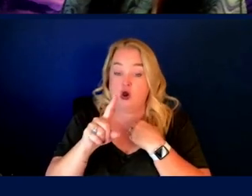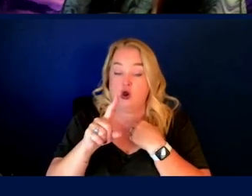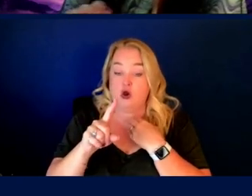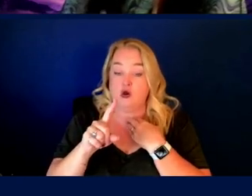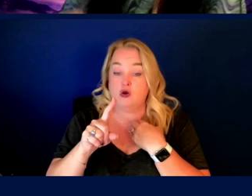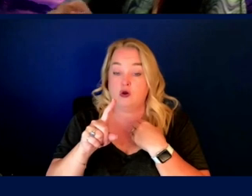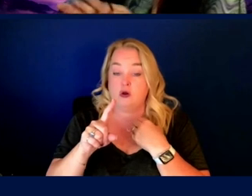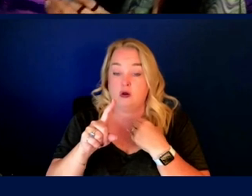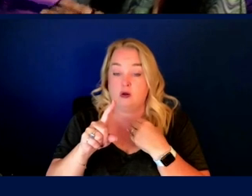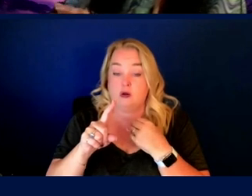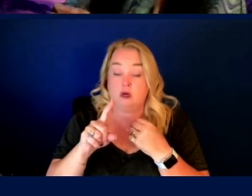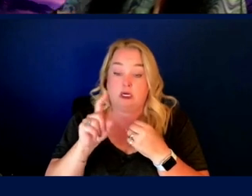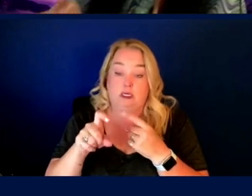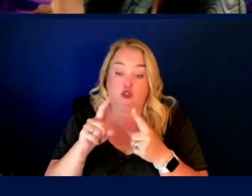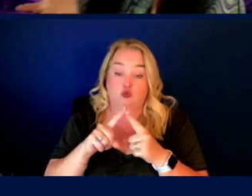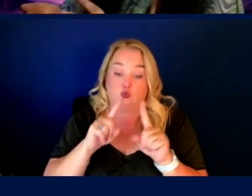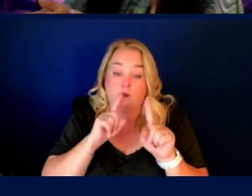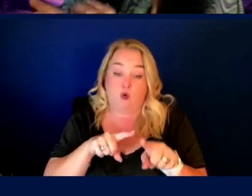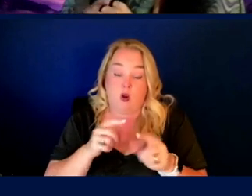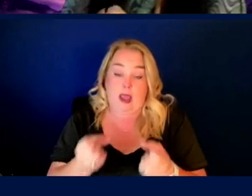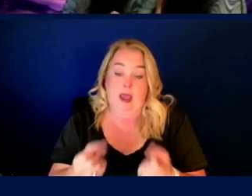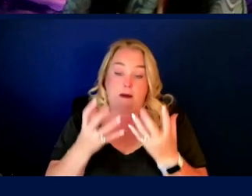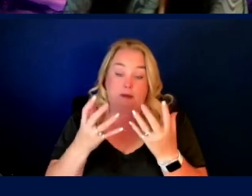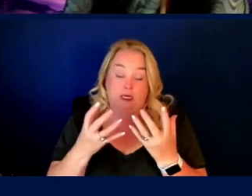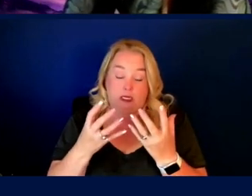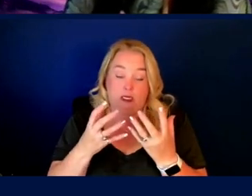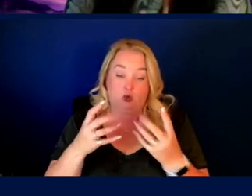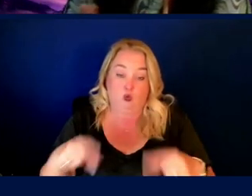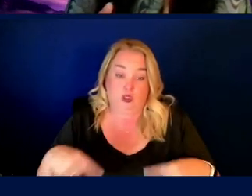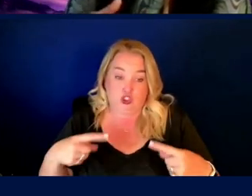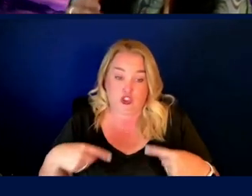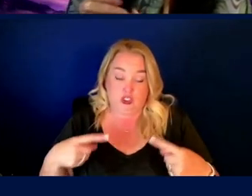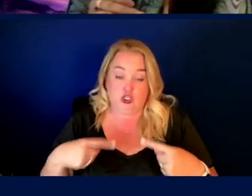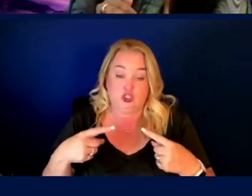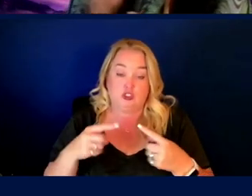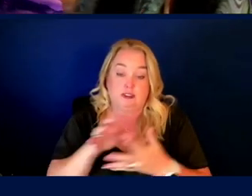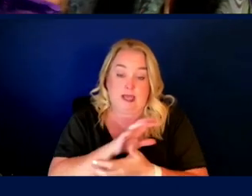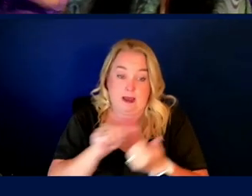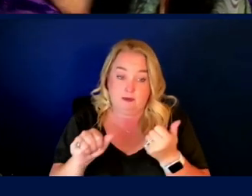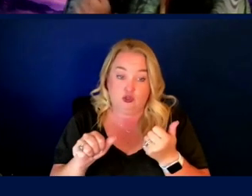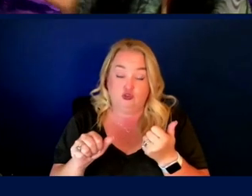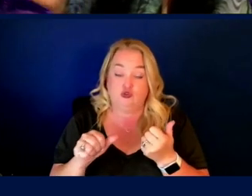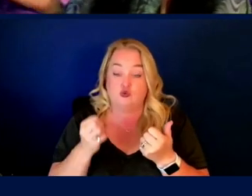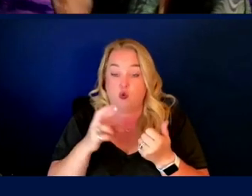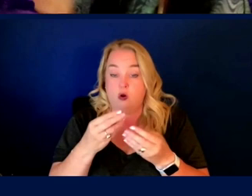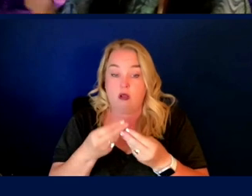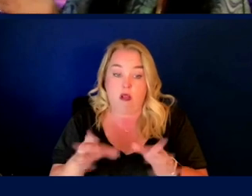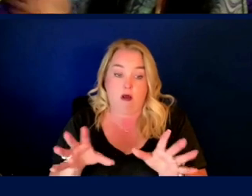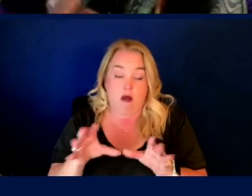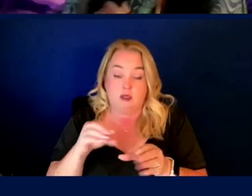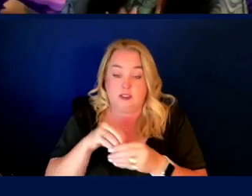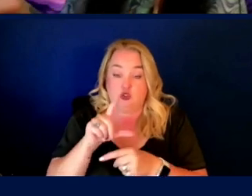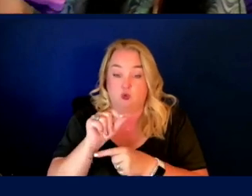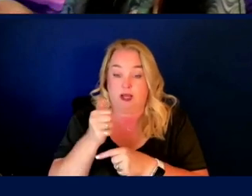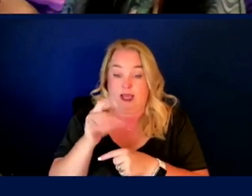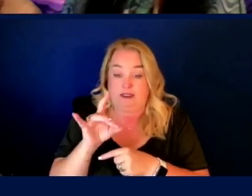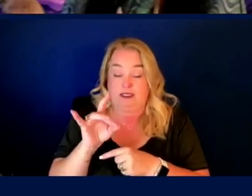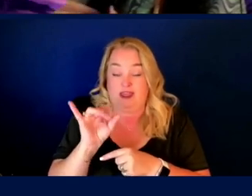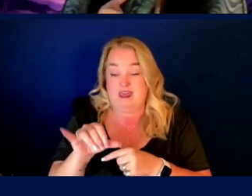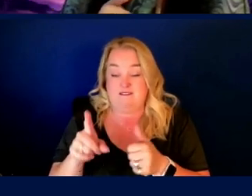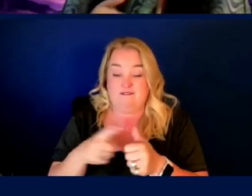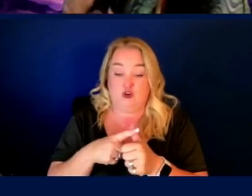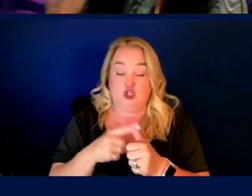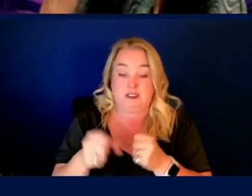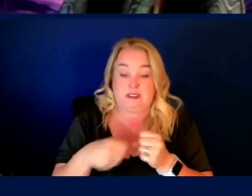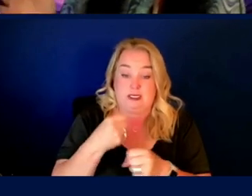the number of lost or damaged wheelchairs and scooters at the end of 2018. And just in that first year in 2019, that first full year of